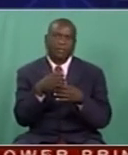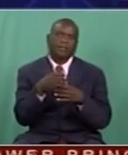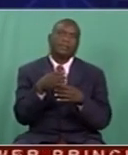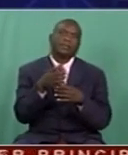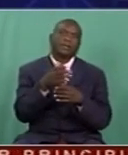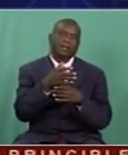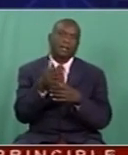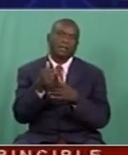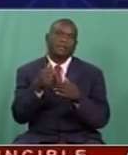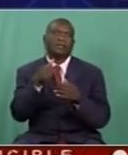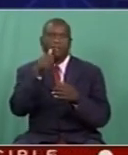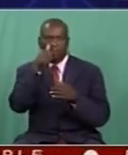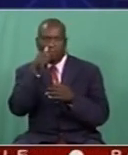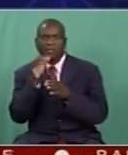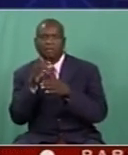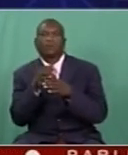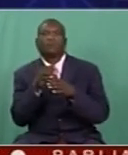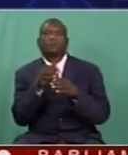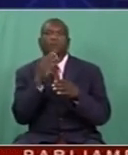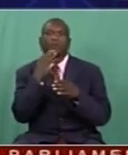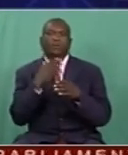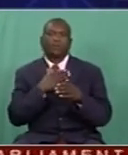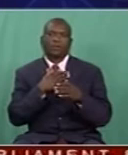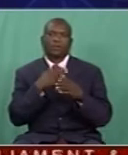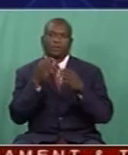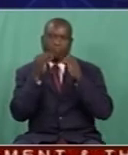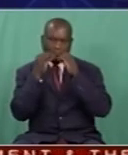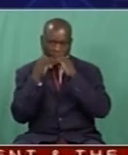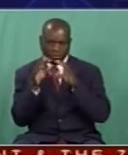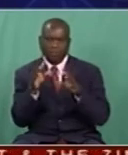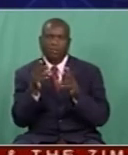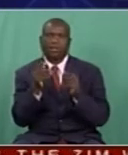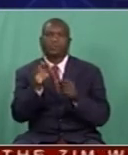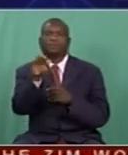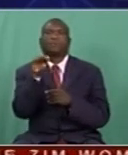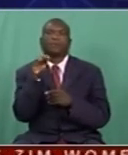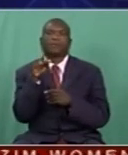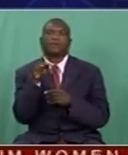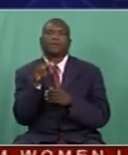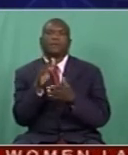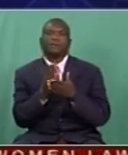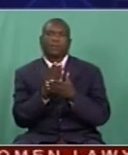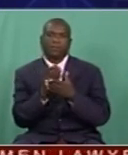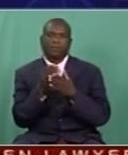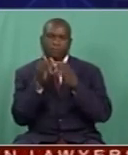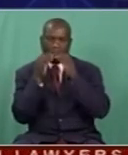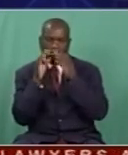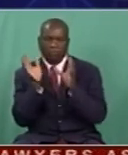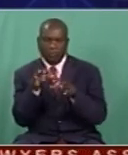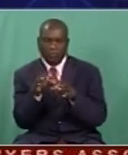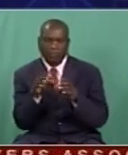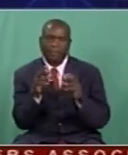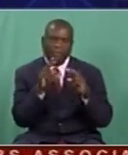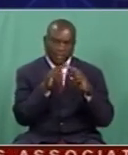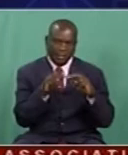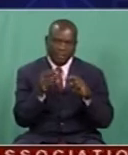many other companies that would actually want to come and plug on to Radio Zimbabwe because of its mass appeal. As you know, research actually